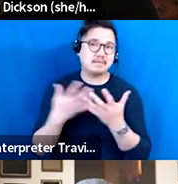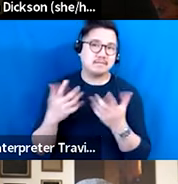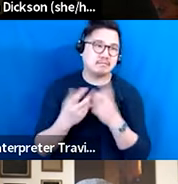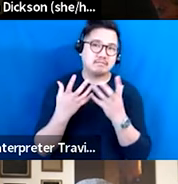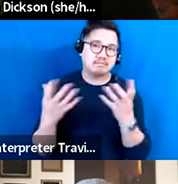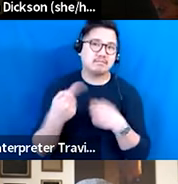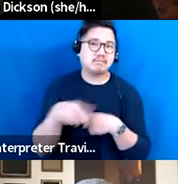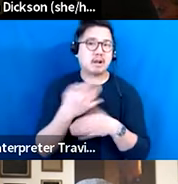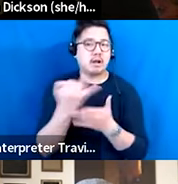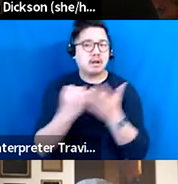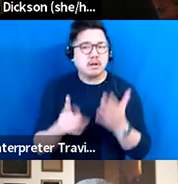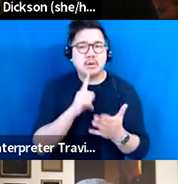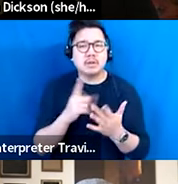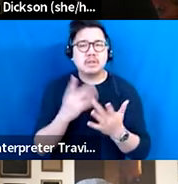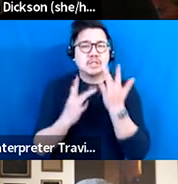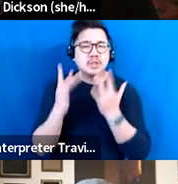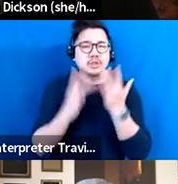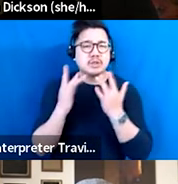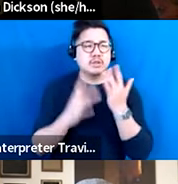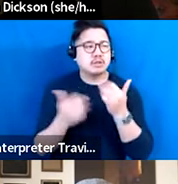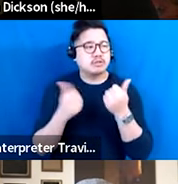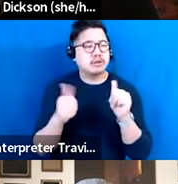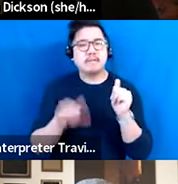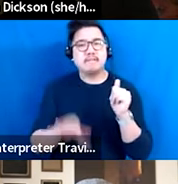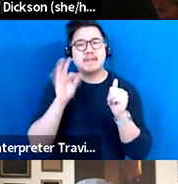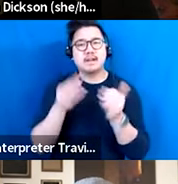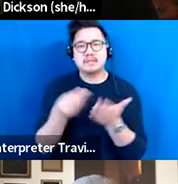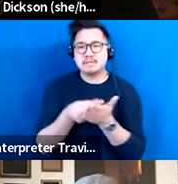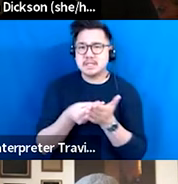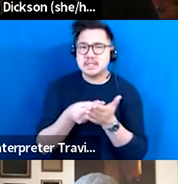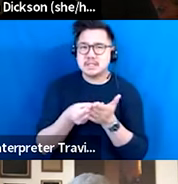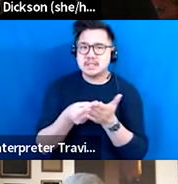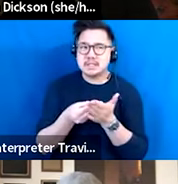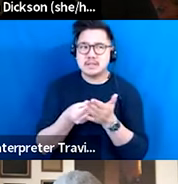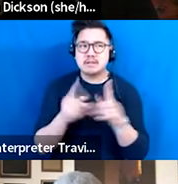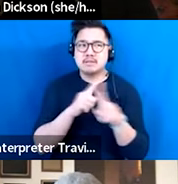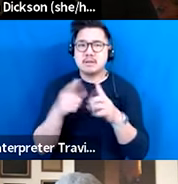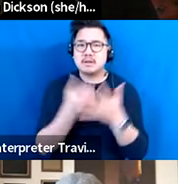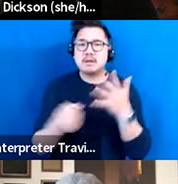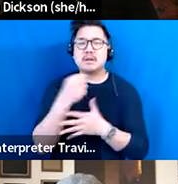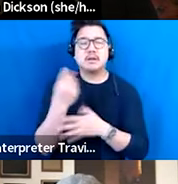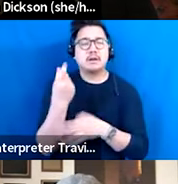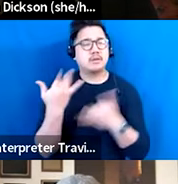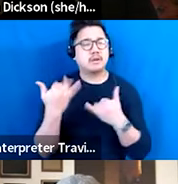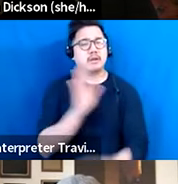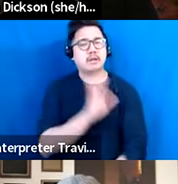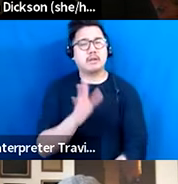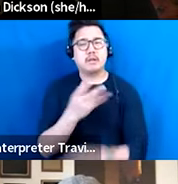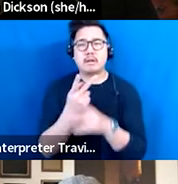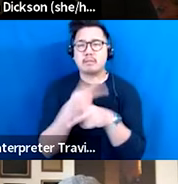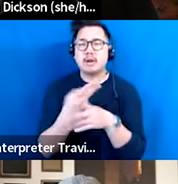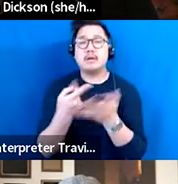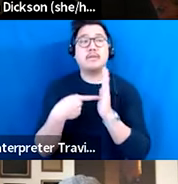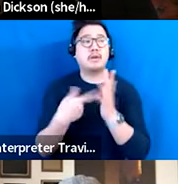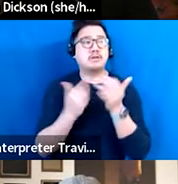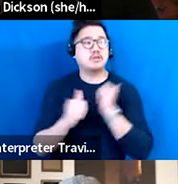funding, who are trying to make that a priority, that it's not just about the product that they make, the show that goes up on stage,